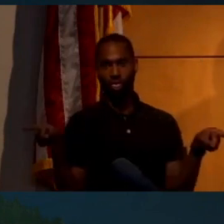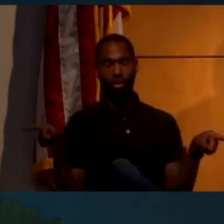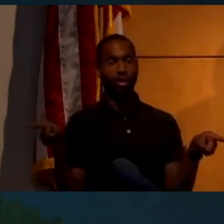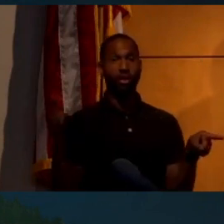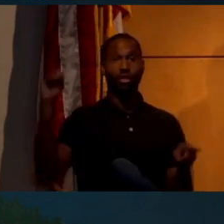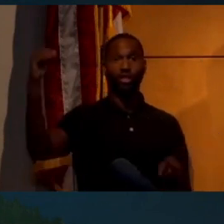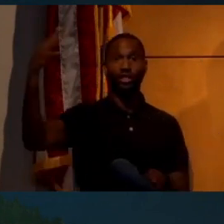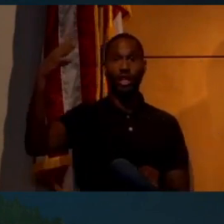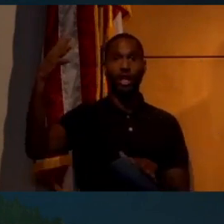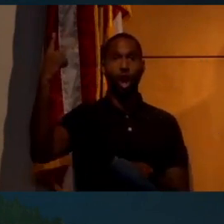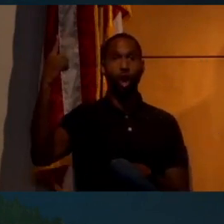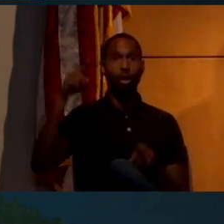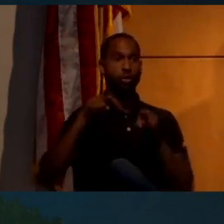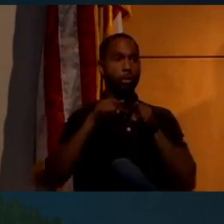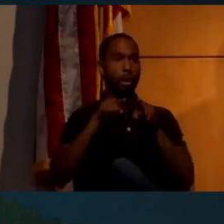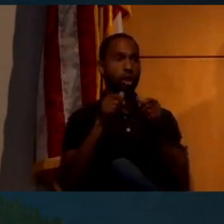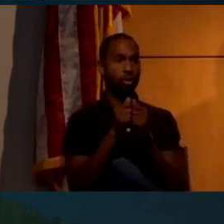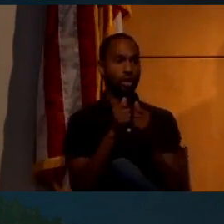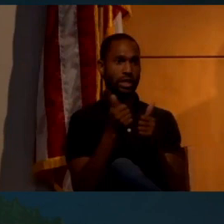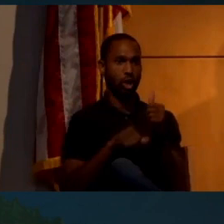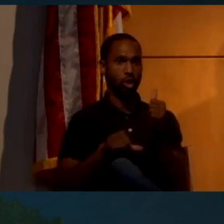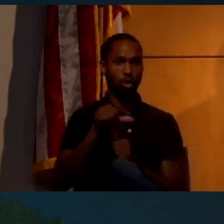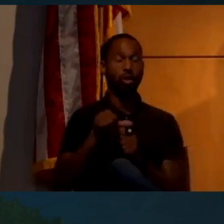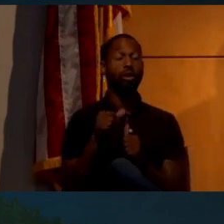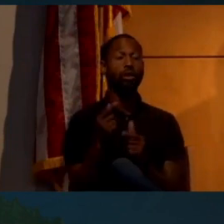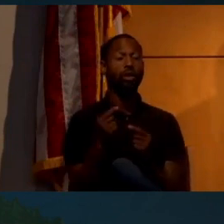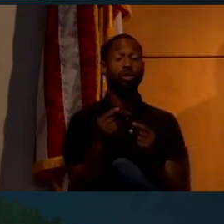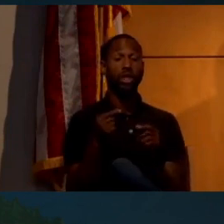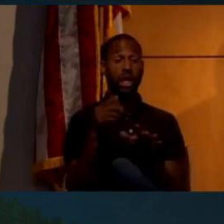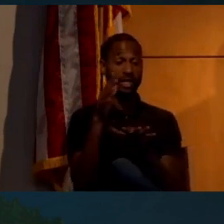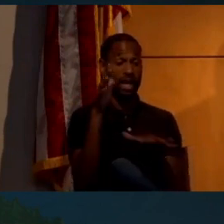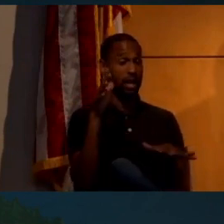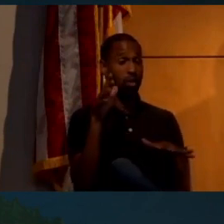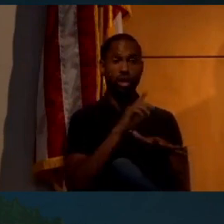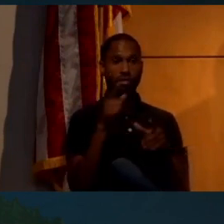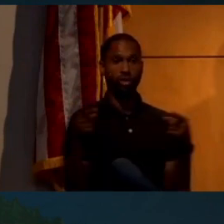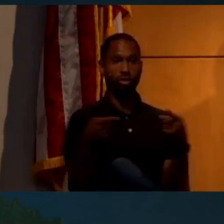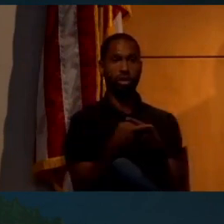always run parallel with one another. So the shadows will never intersect.